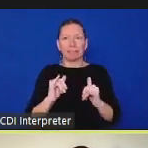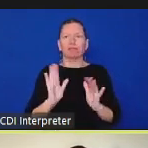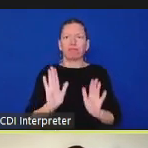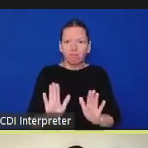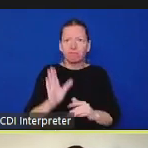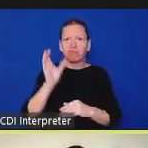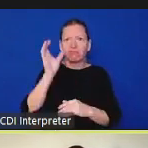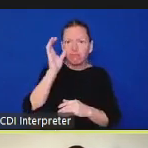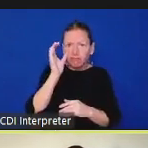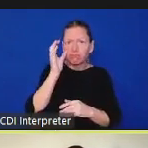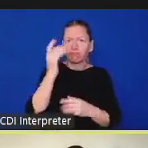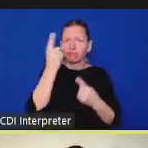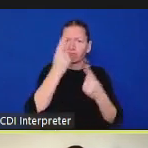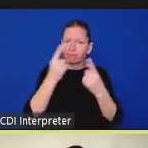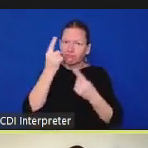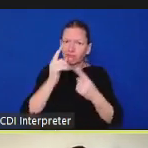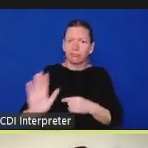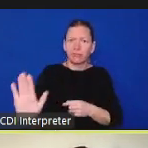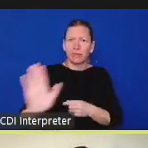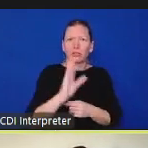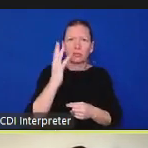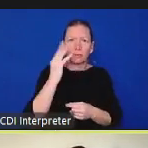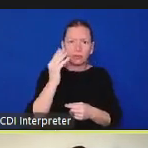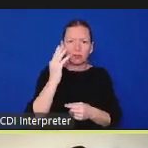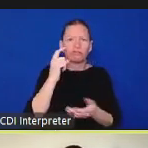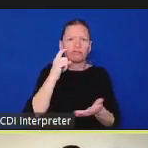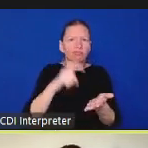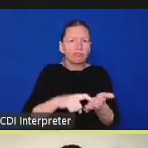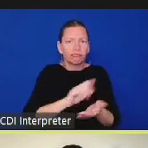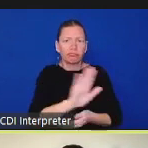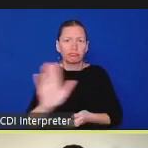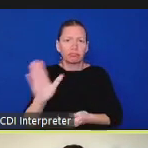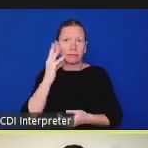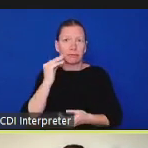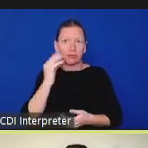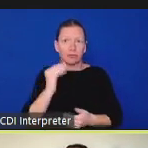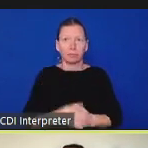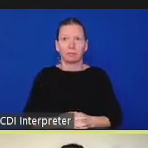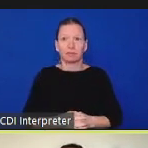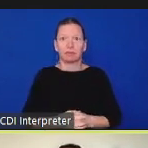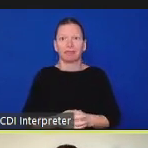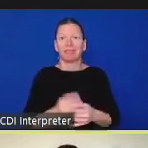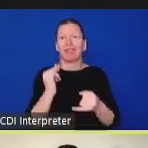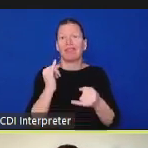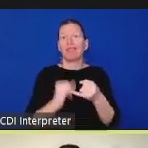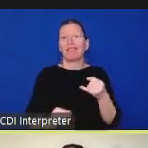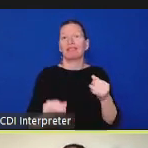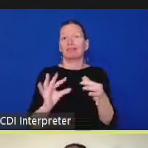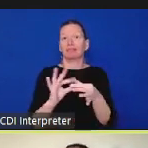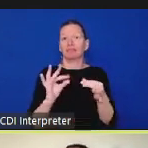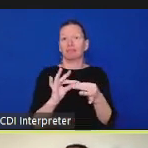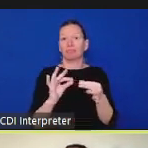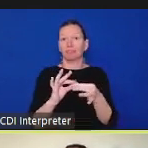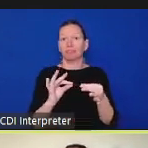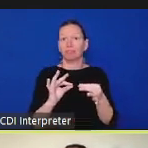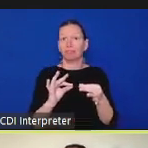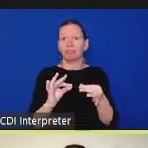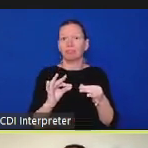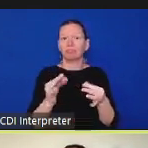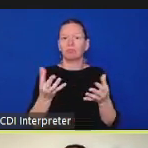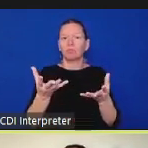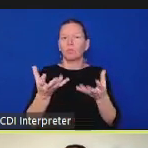accept non-closure this is a process uh it's not starting today it's not ending today